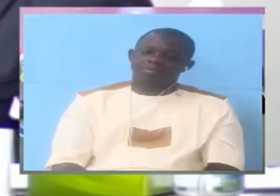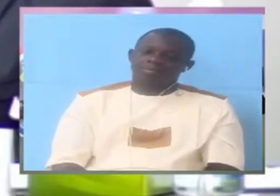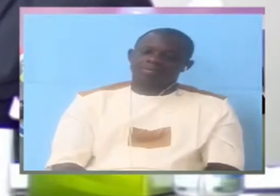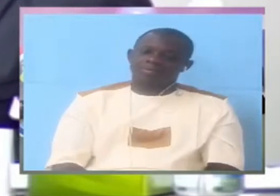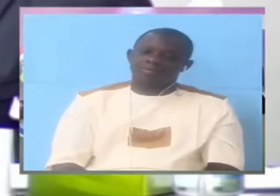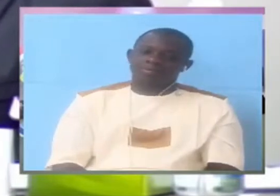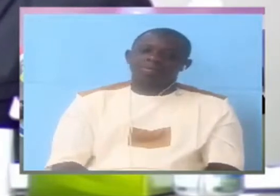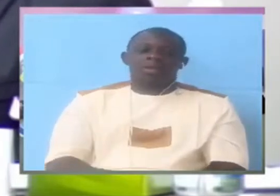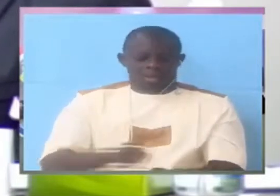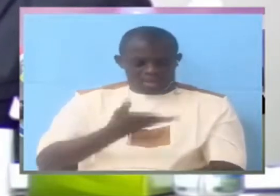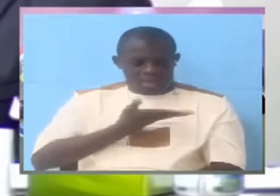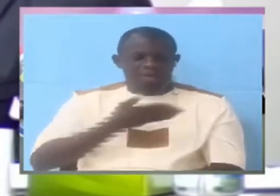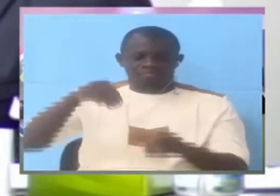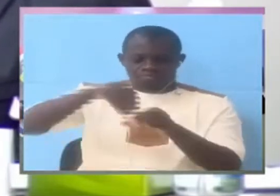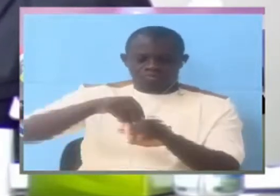internal security.